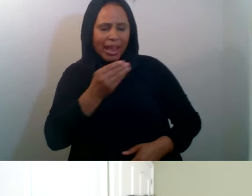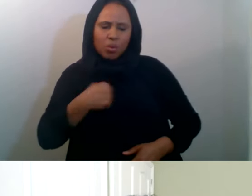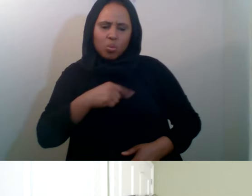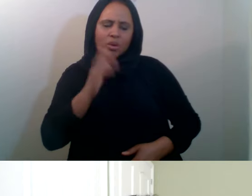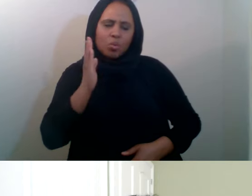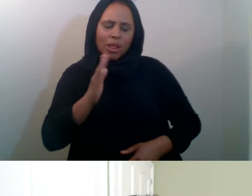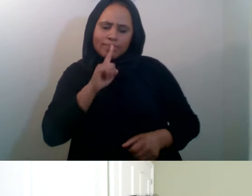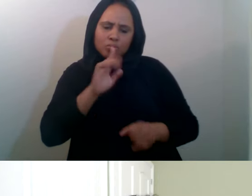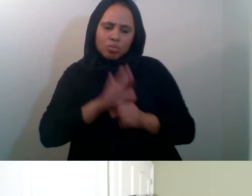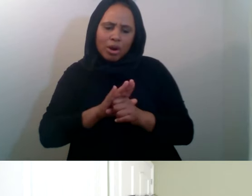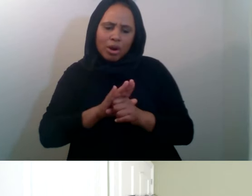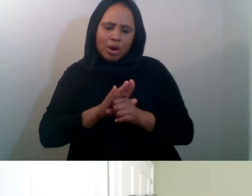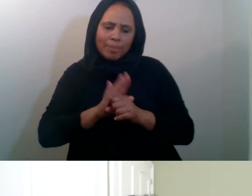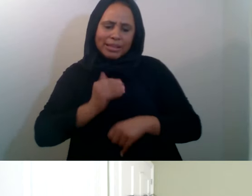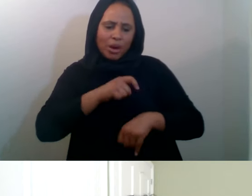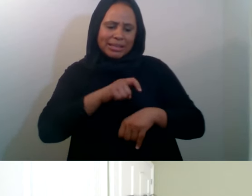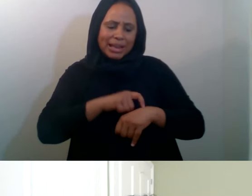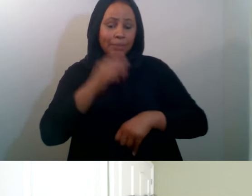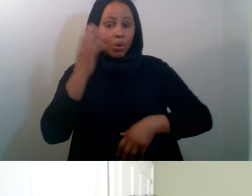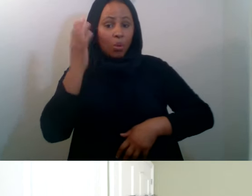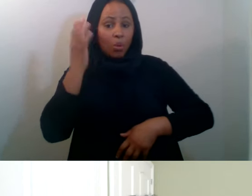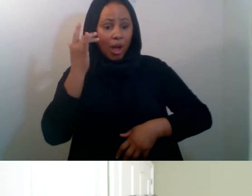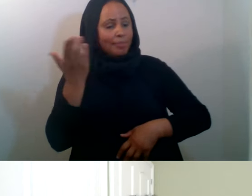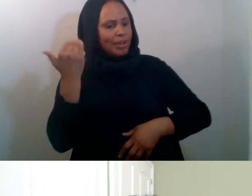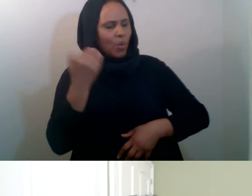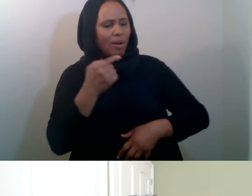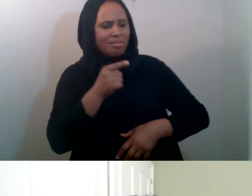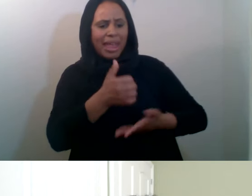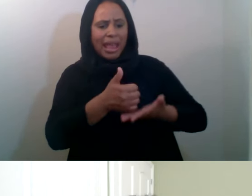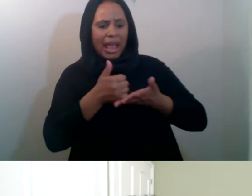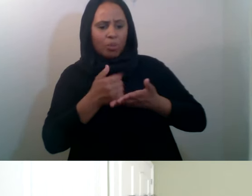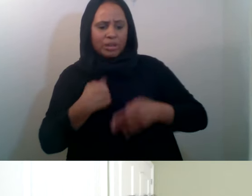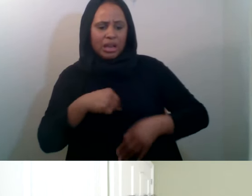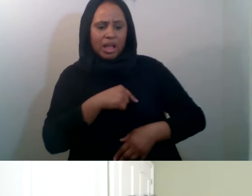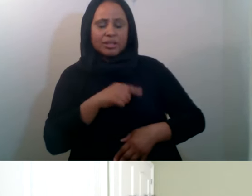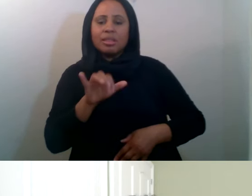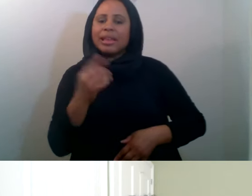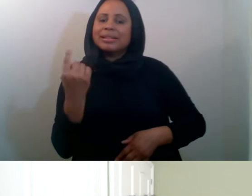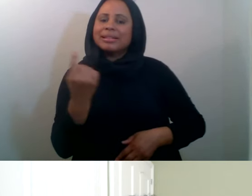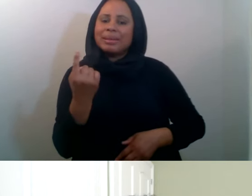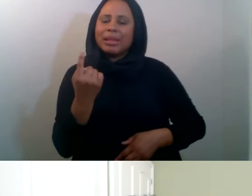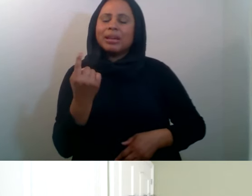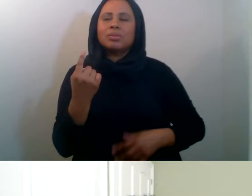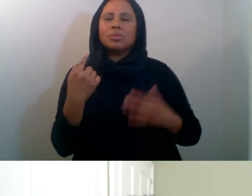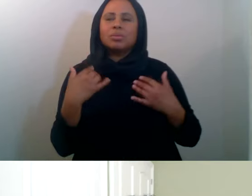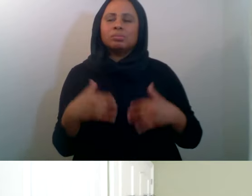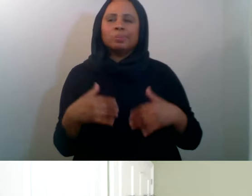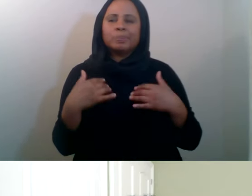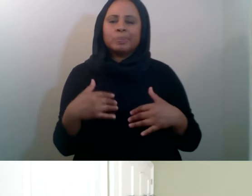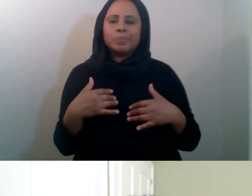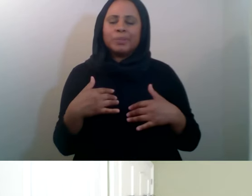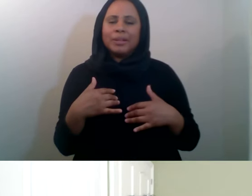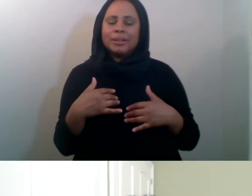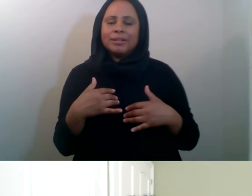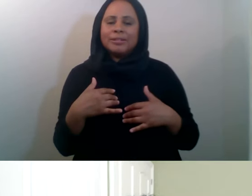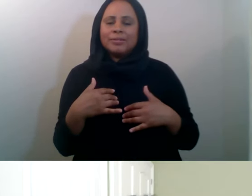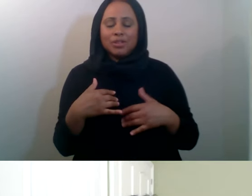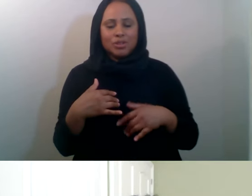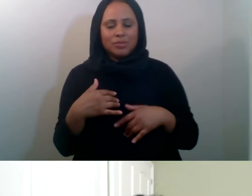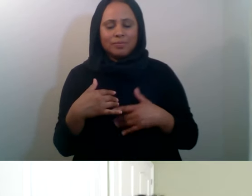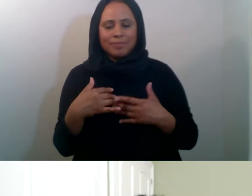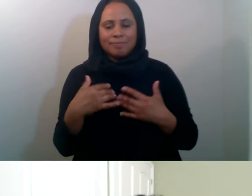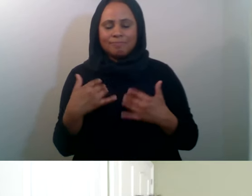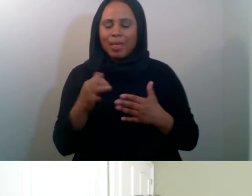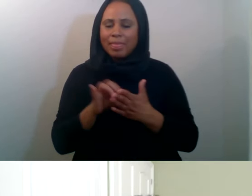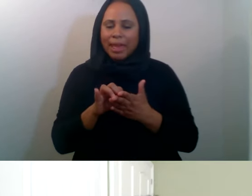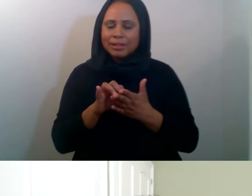they dedicated their time to us. It was, it's something that like, I can't, there's no replacing that. And these, these folks